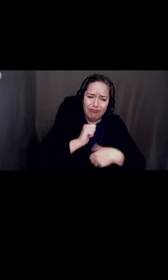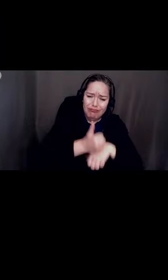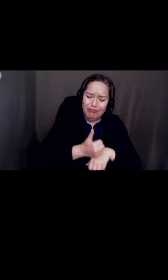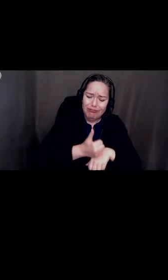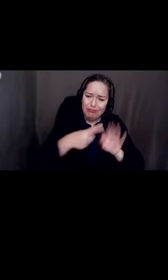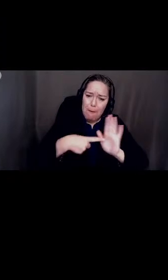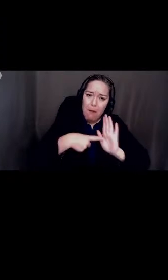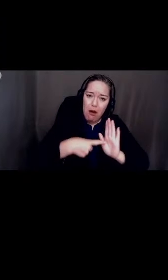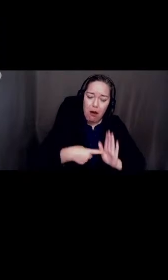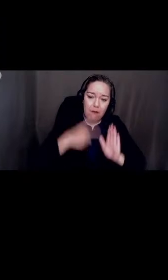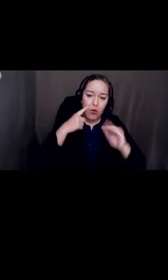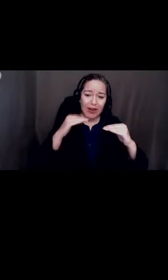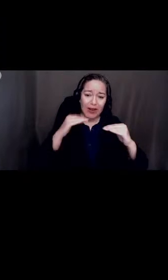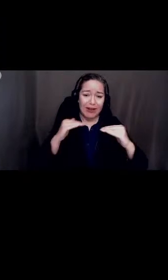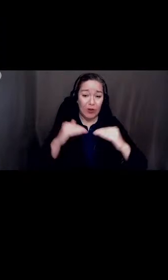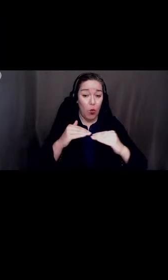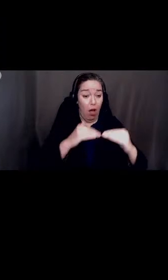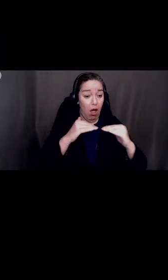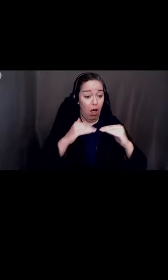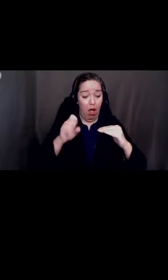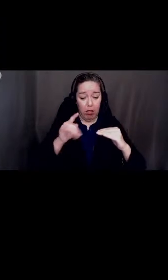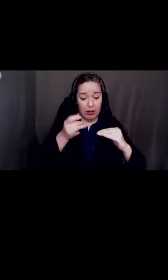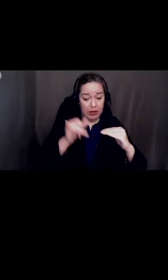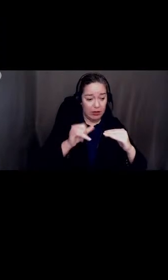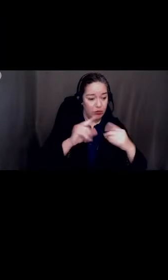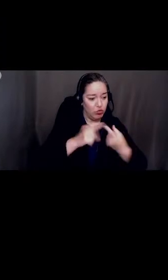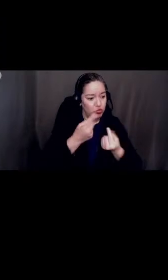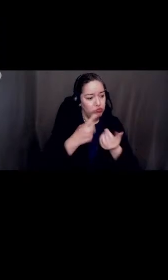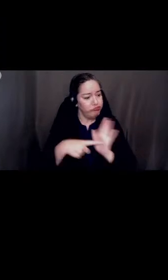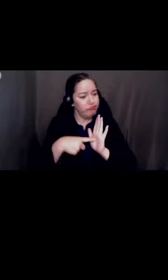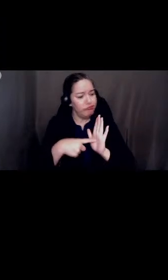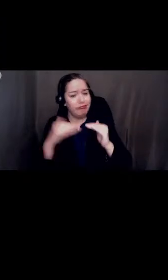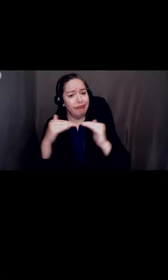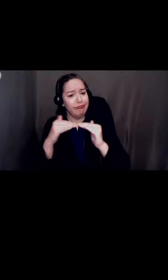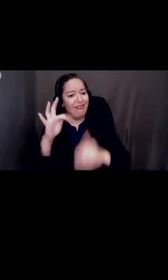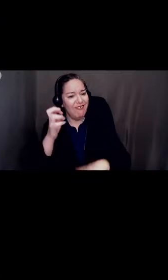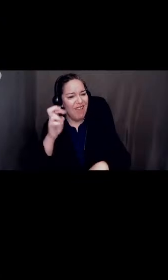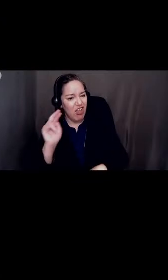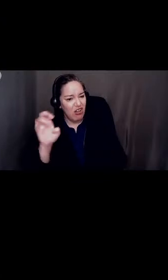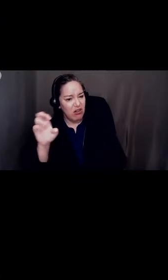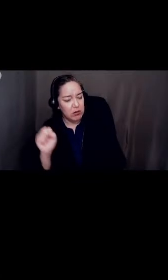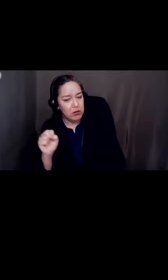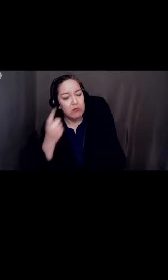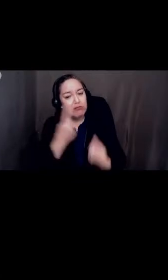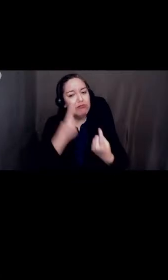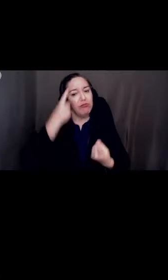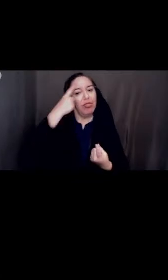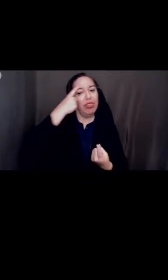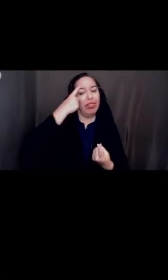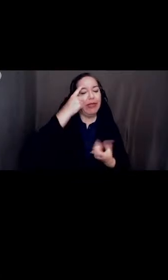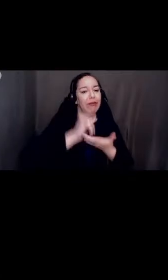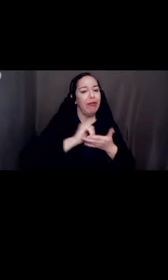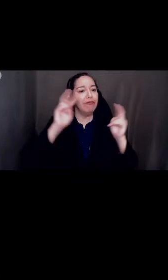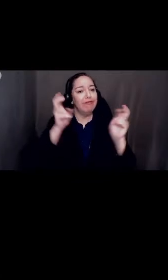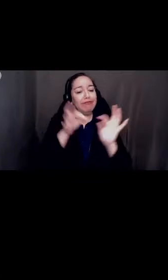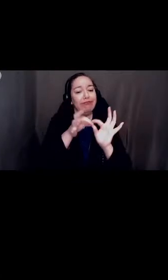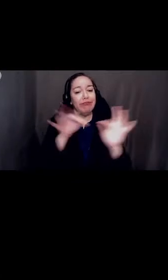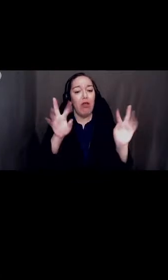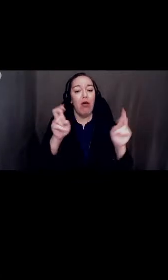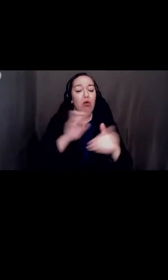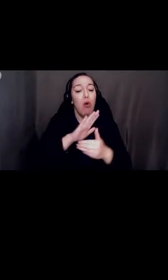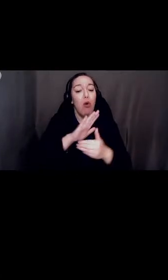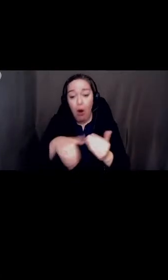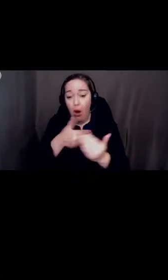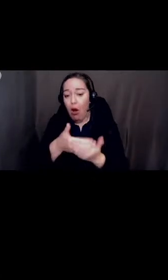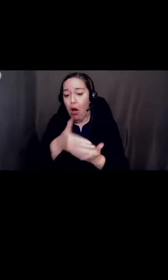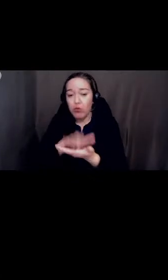employees and constituents. Think of this as the all schools model. All